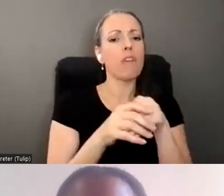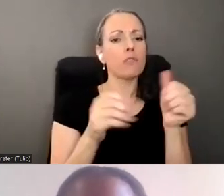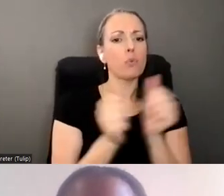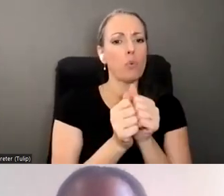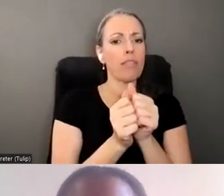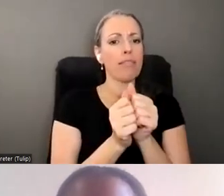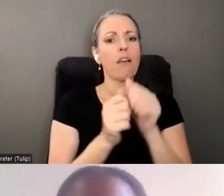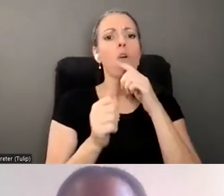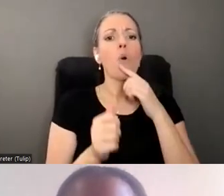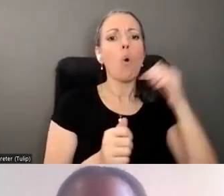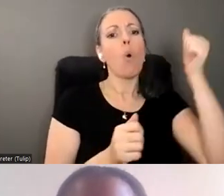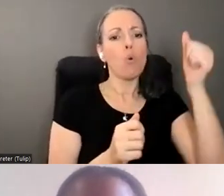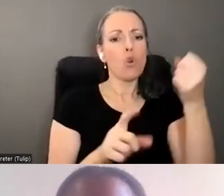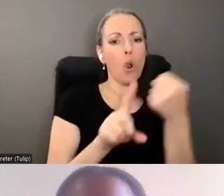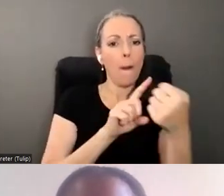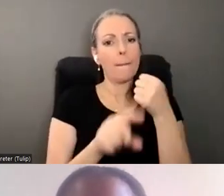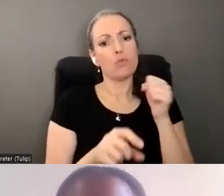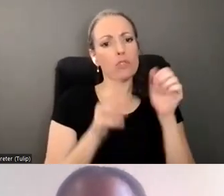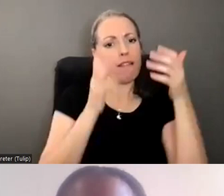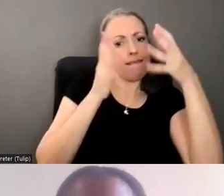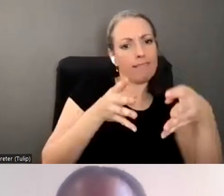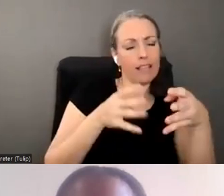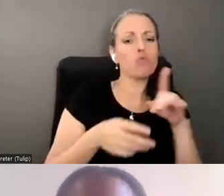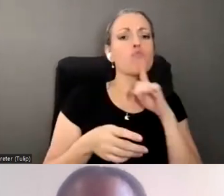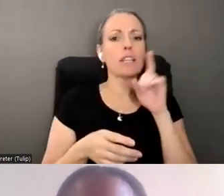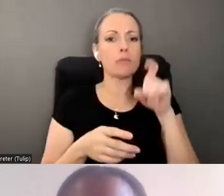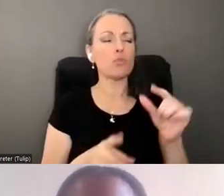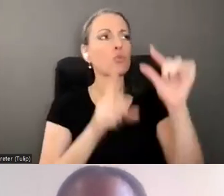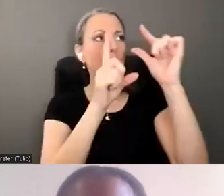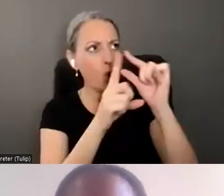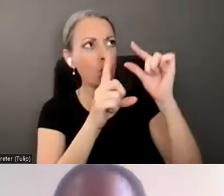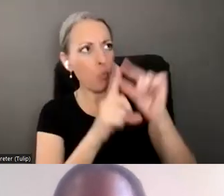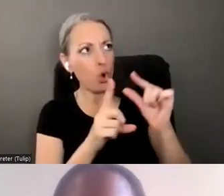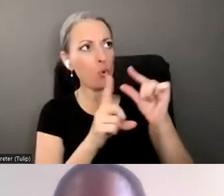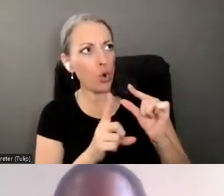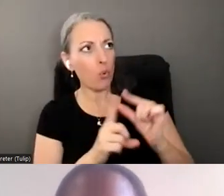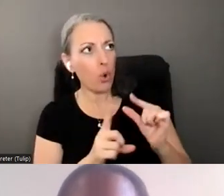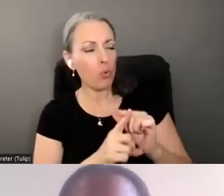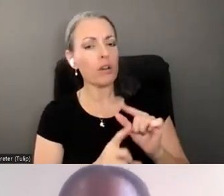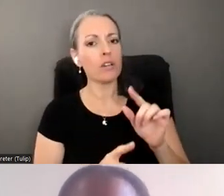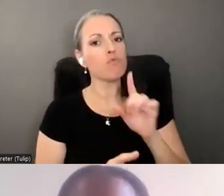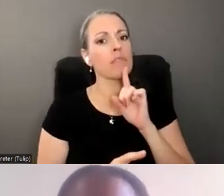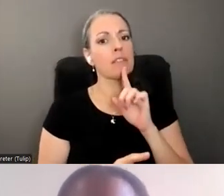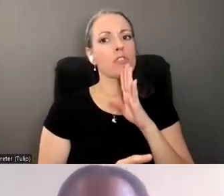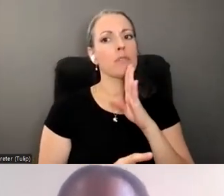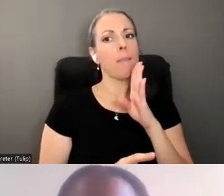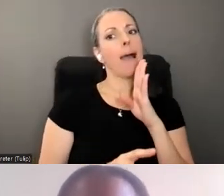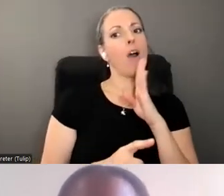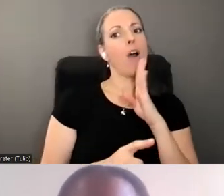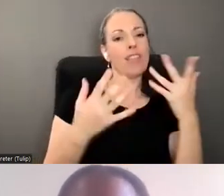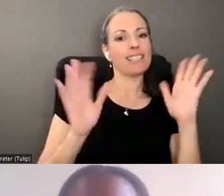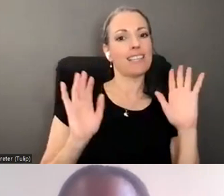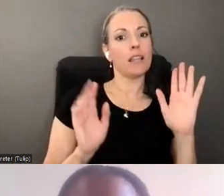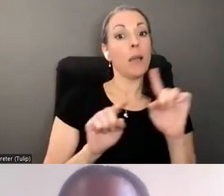interesting, because usually they're supposed to just translate word for word. They're supposed to be kind of a mouthpiece for clients. But in some